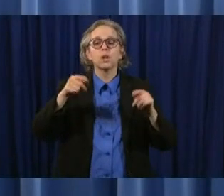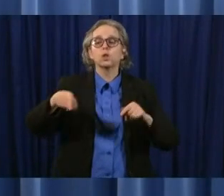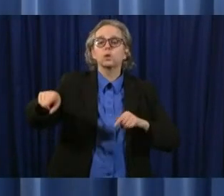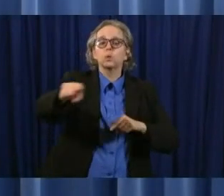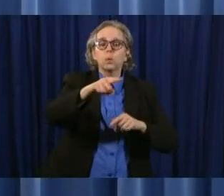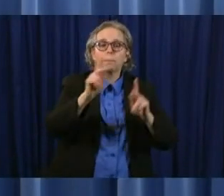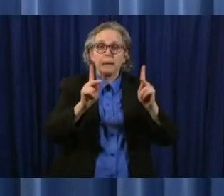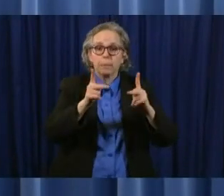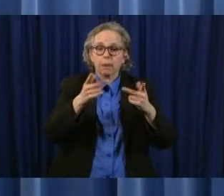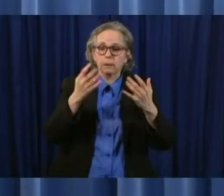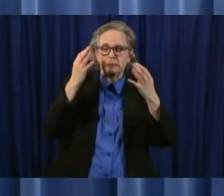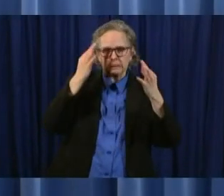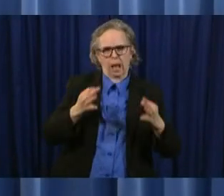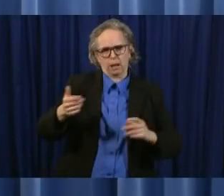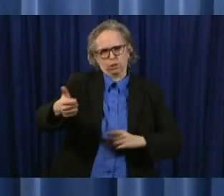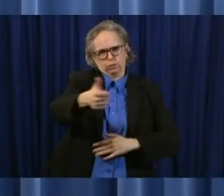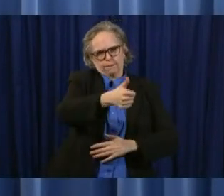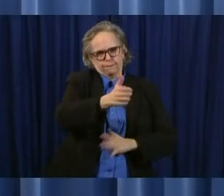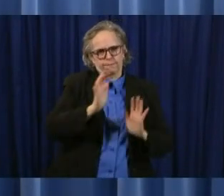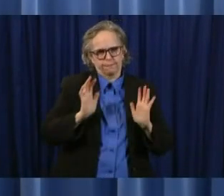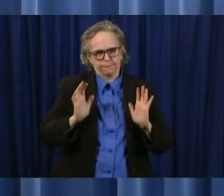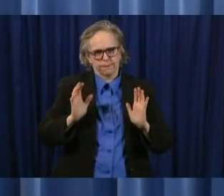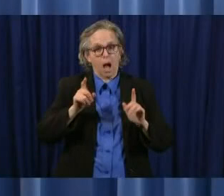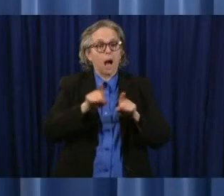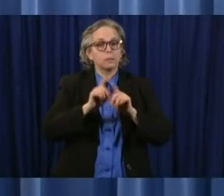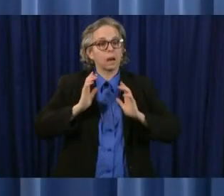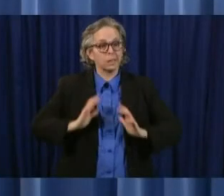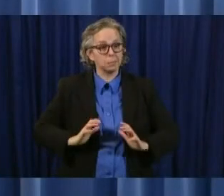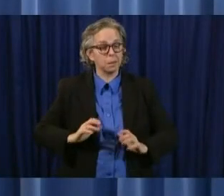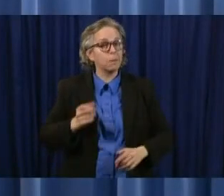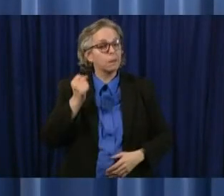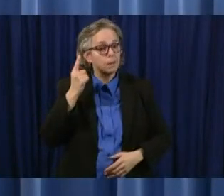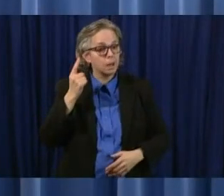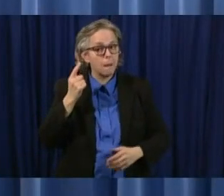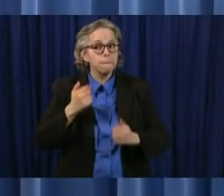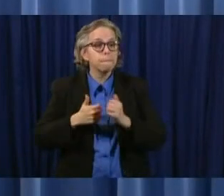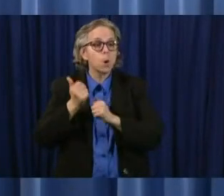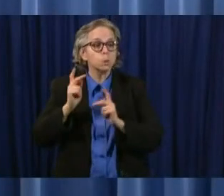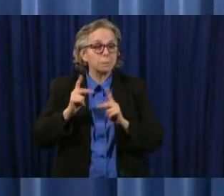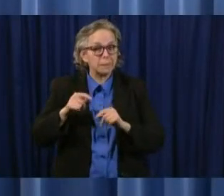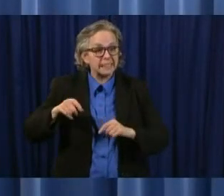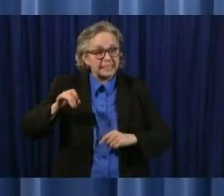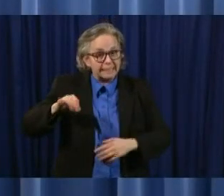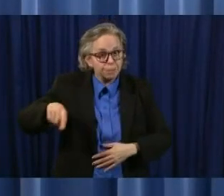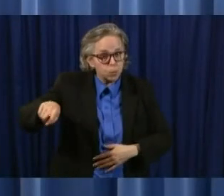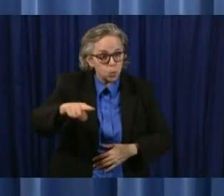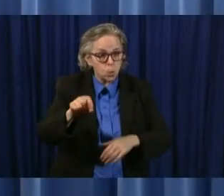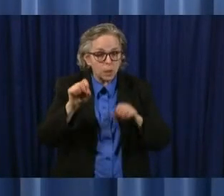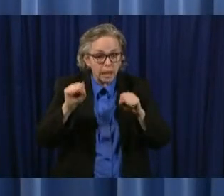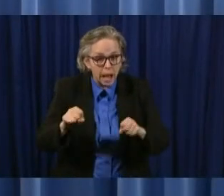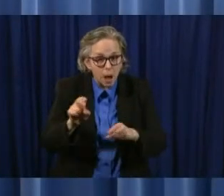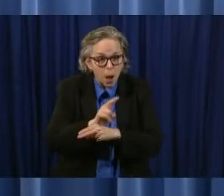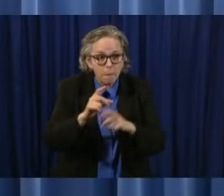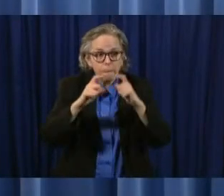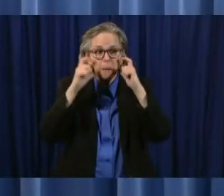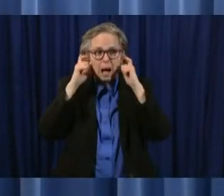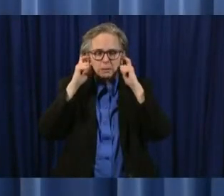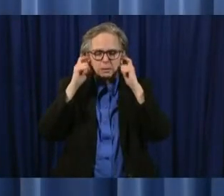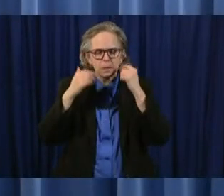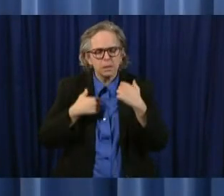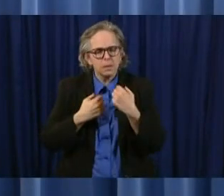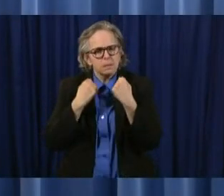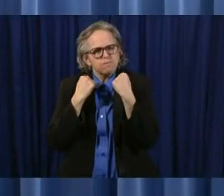for most people uh for those who can do it uh a recommendation in fact a strong recommendation that